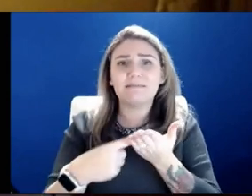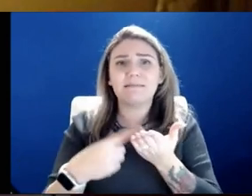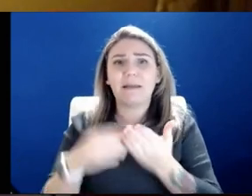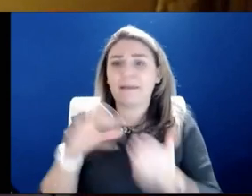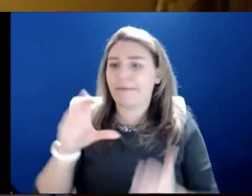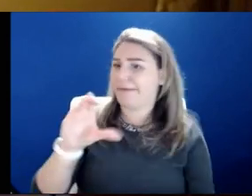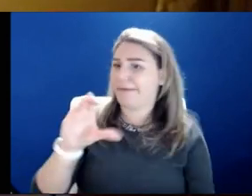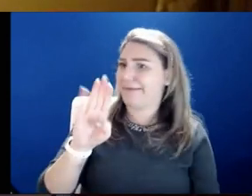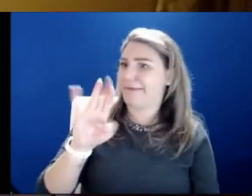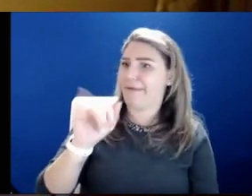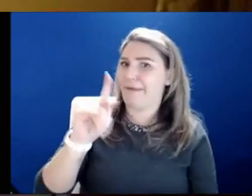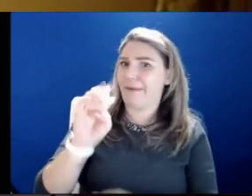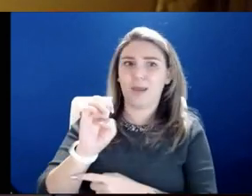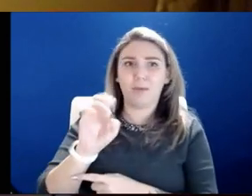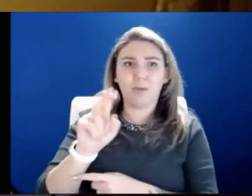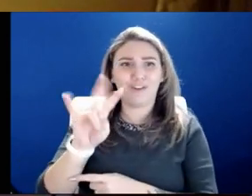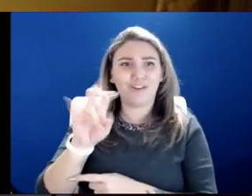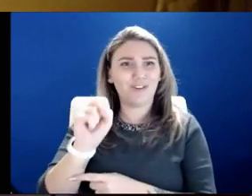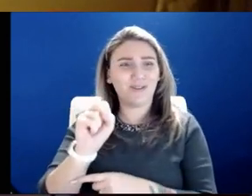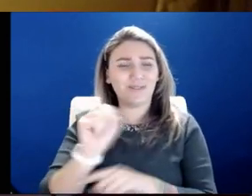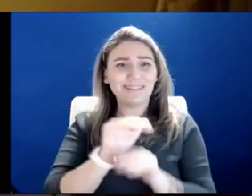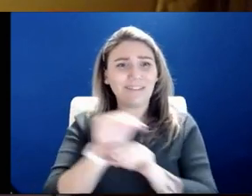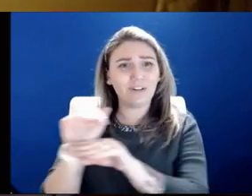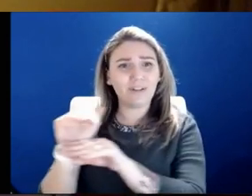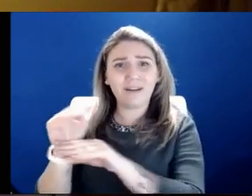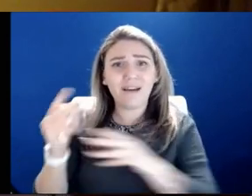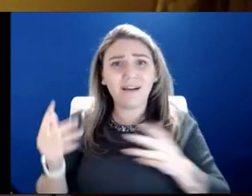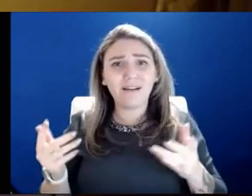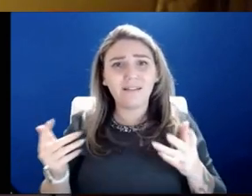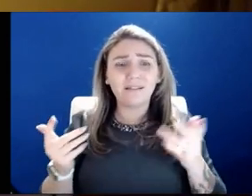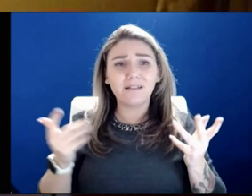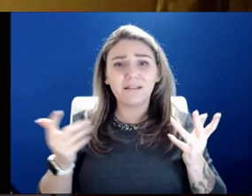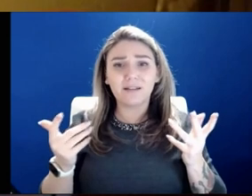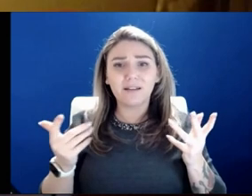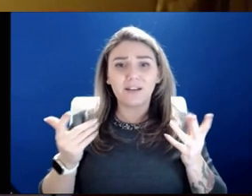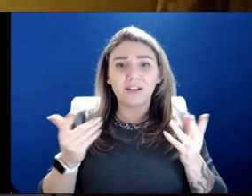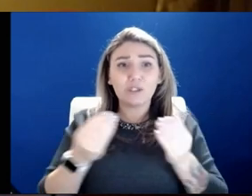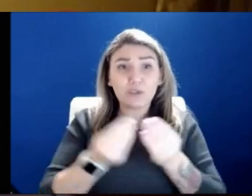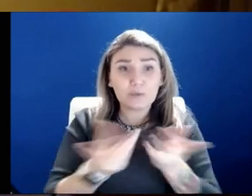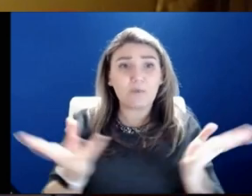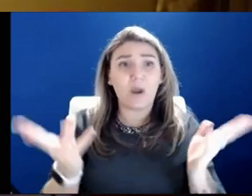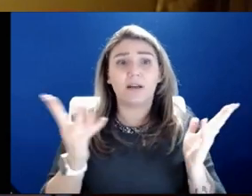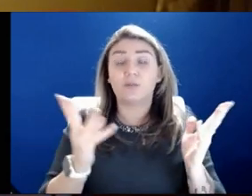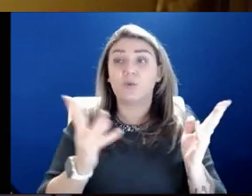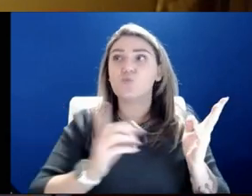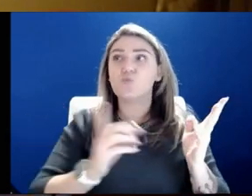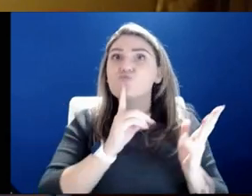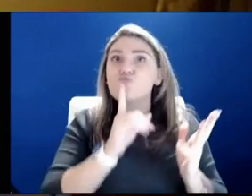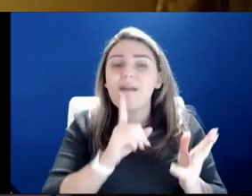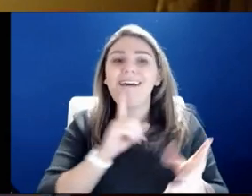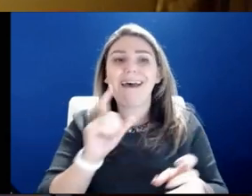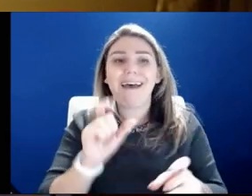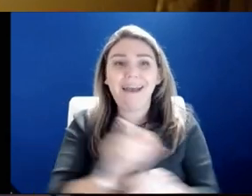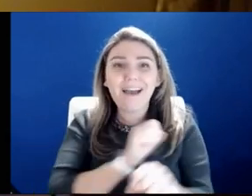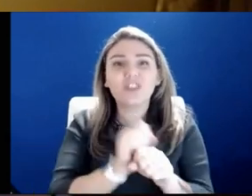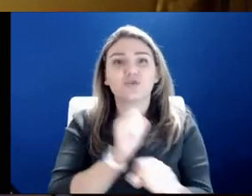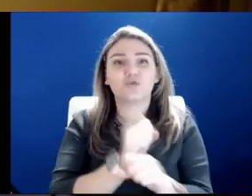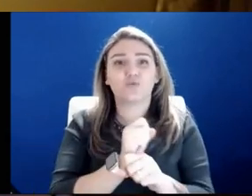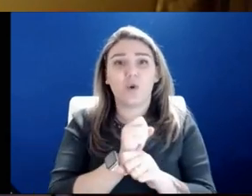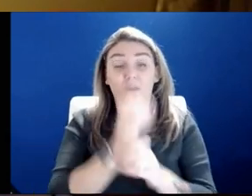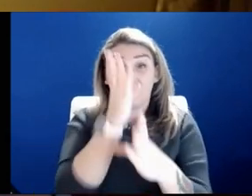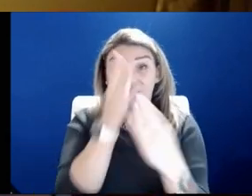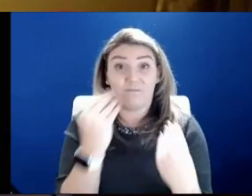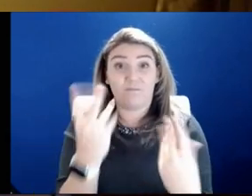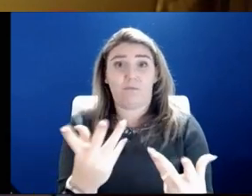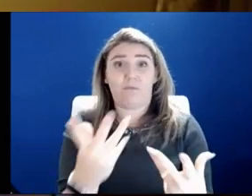panels each night, that what we're really trying to do is spread real, truthful information and hopefully get through to